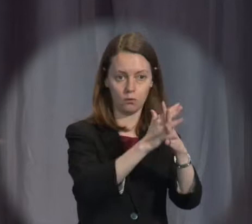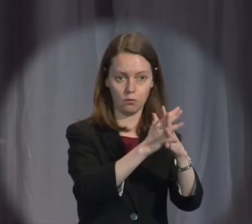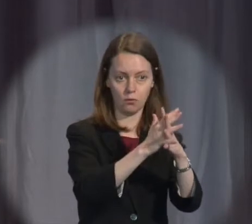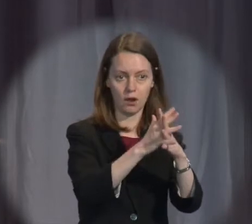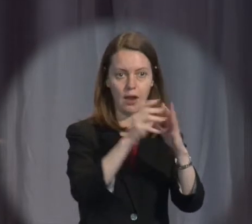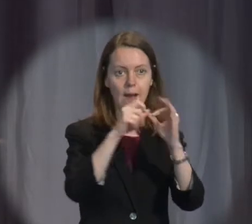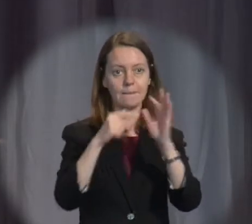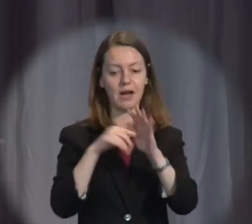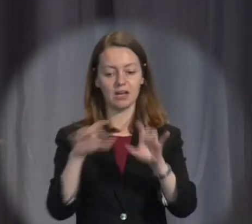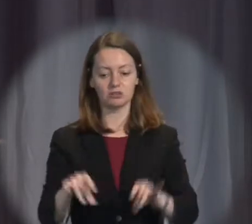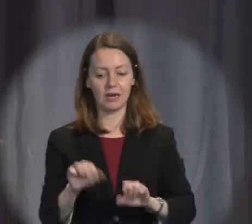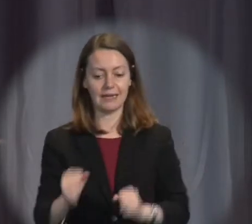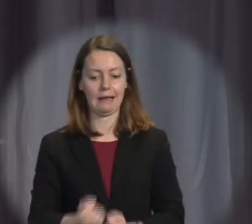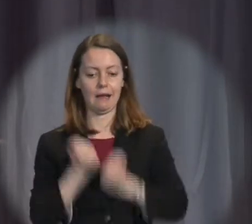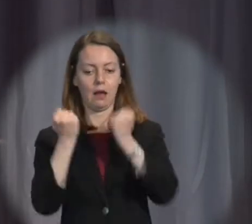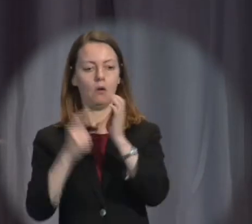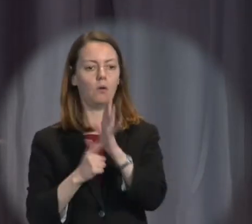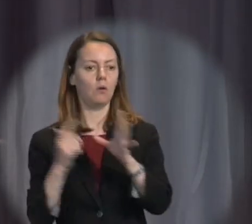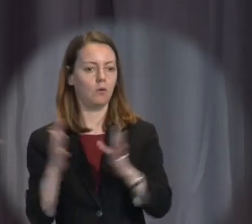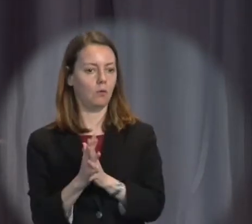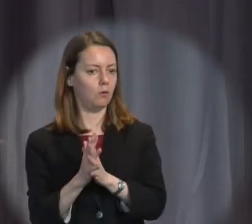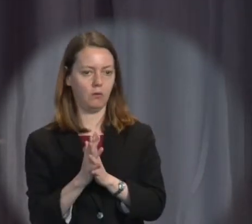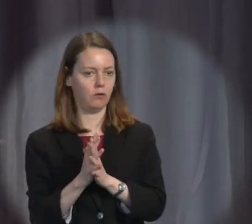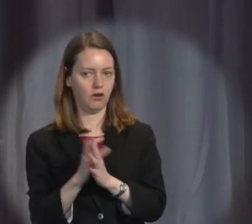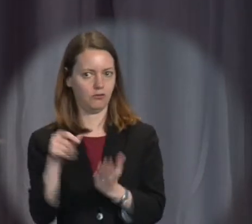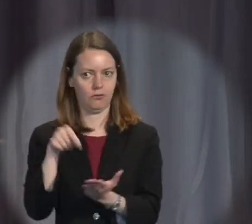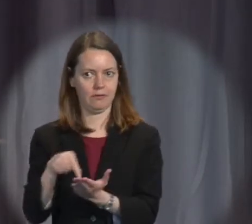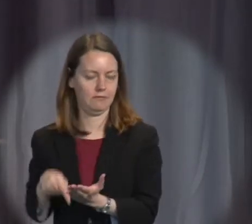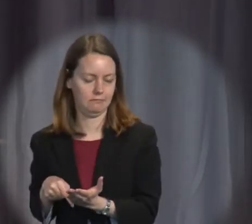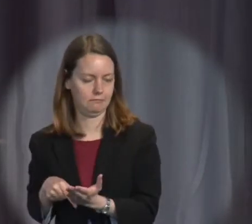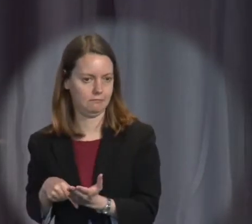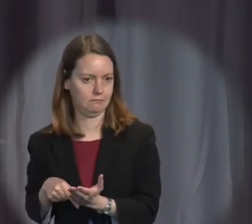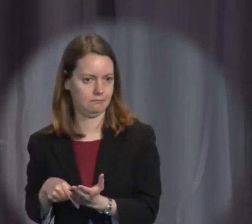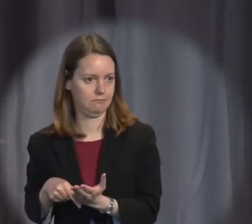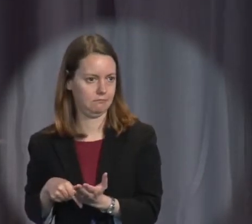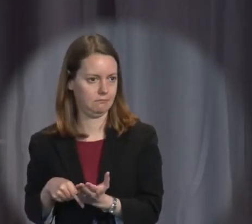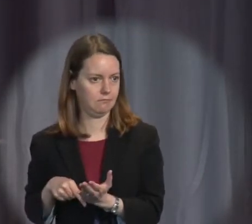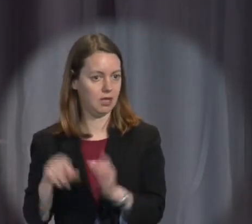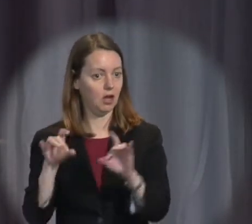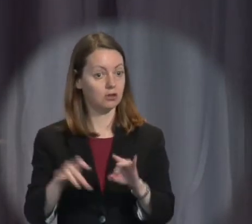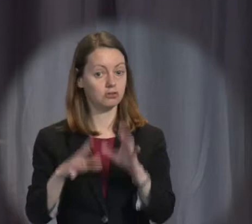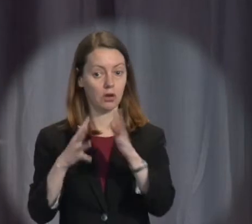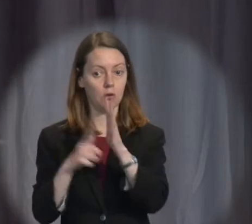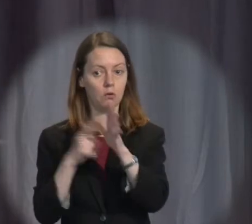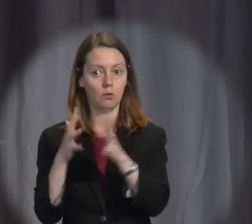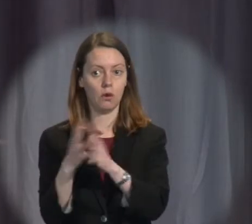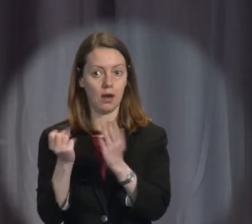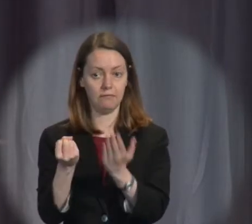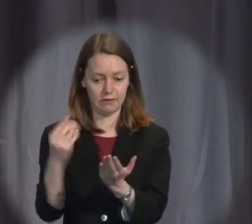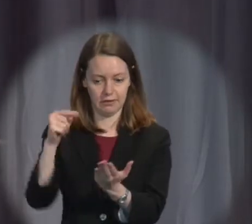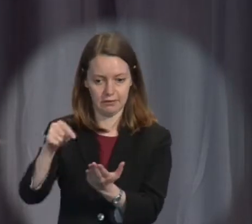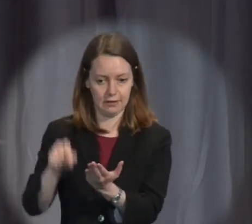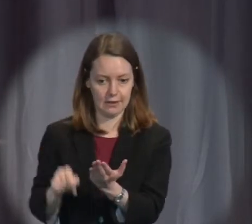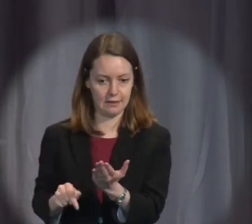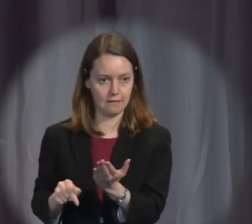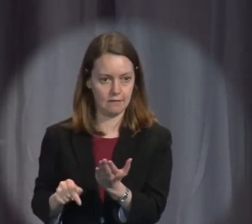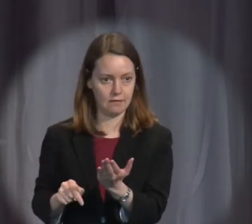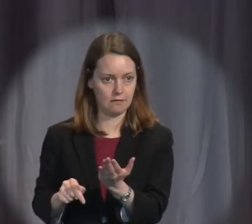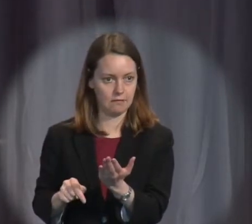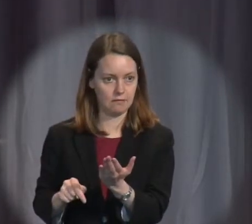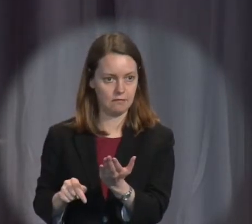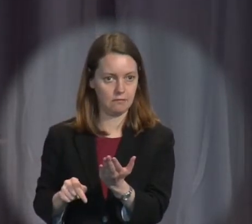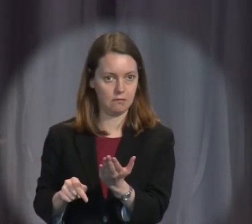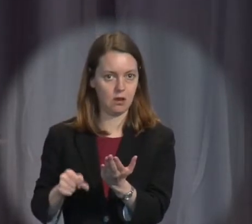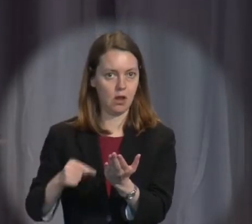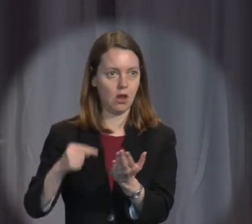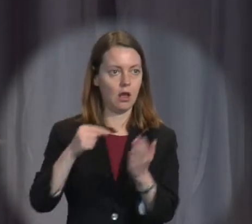legislated these treaties into domestic law. They are the benchmark for the Australian Human Rights Commission but